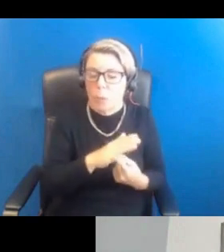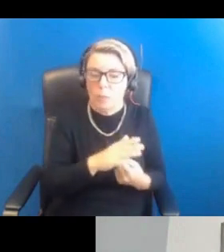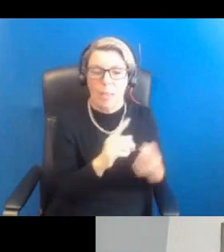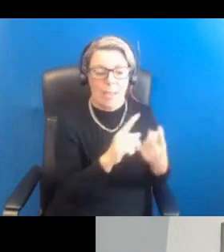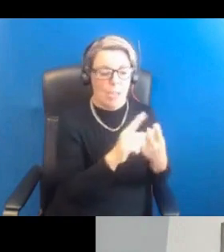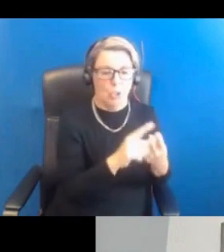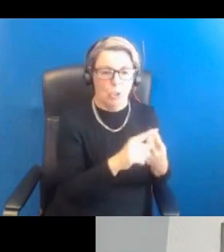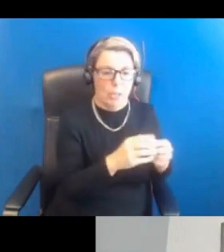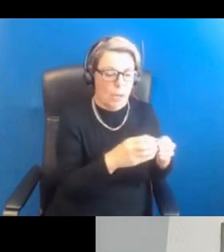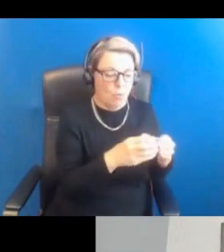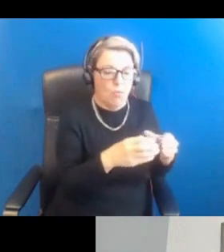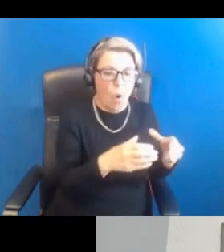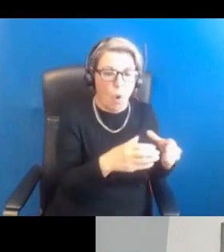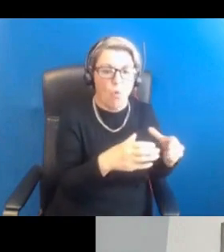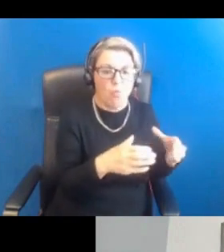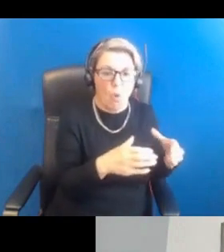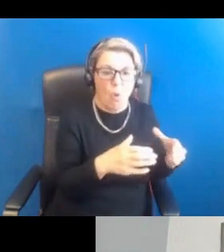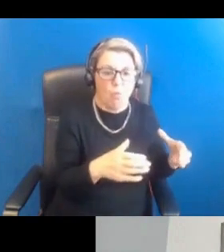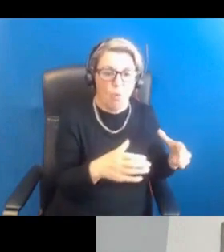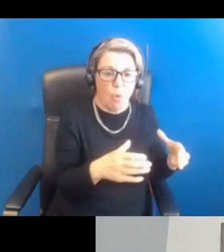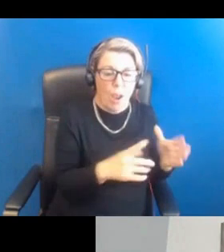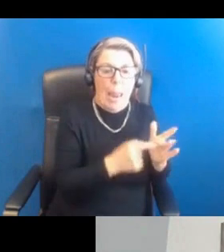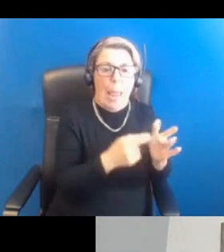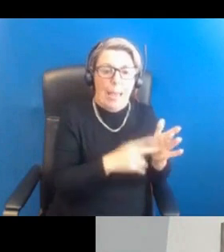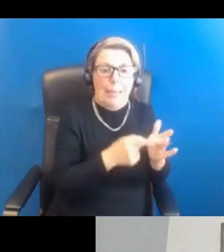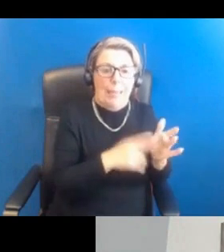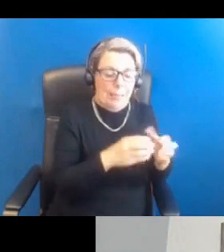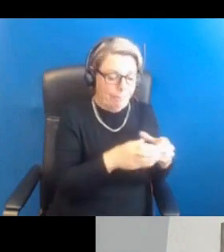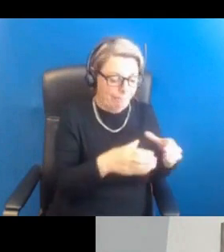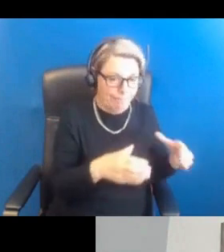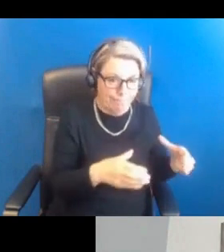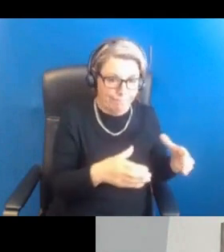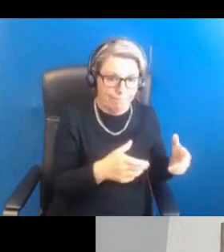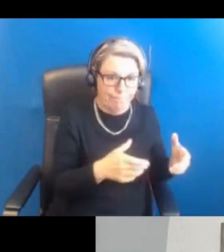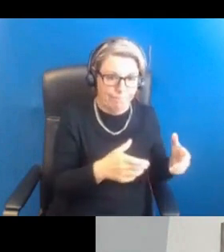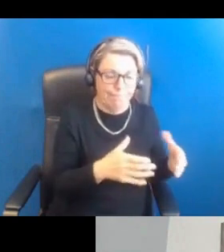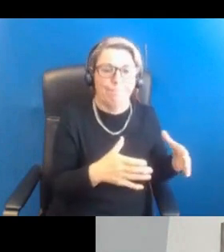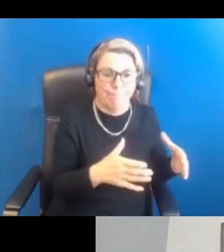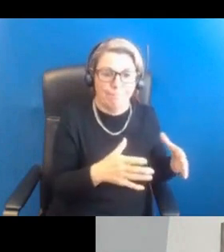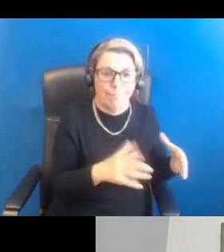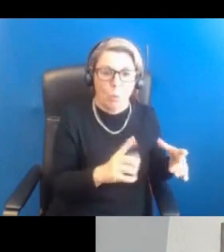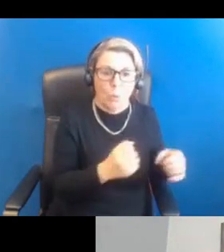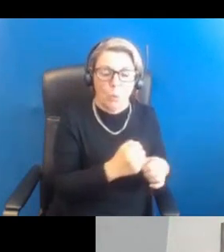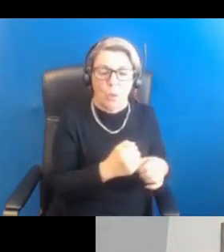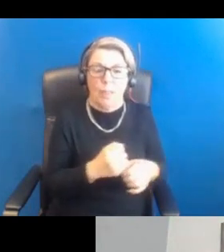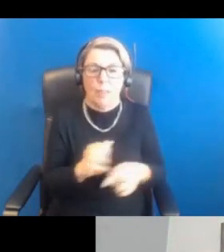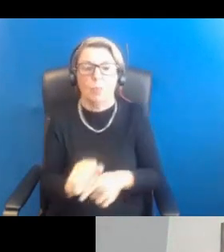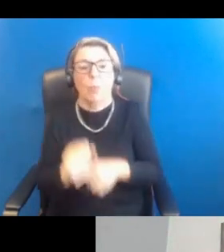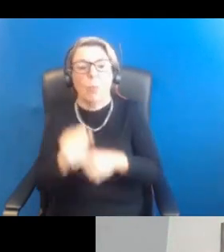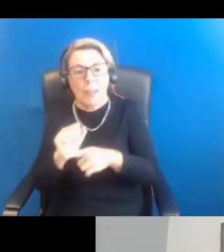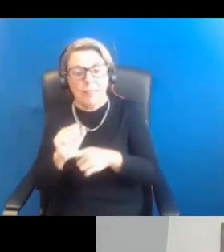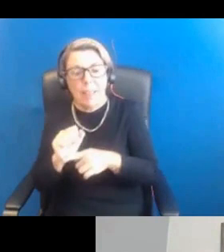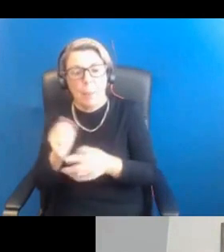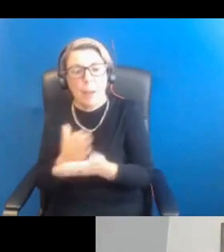lining, grow the lining, grow the lining. Sometimes it gets a little bit out of control. And that means it's really important to protect the lining of the wound by